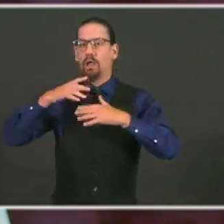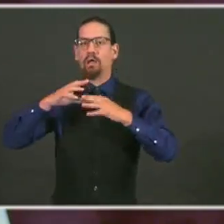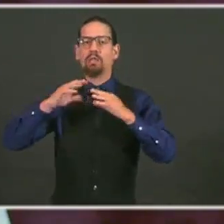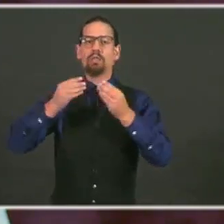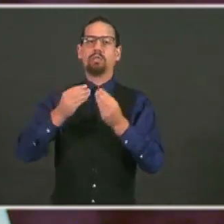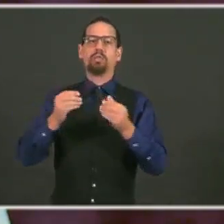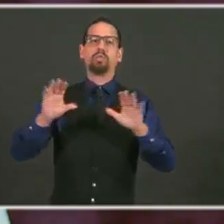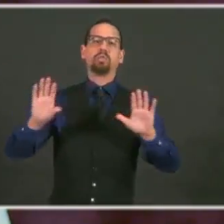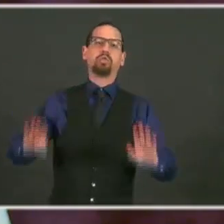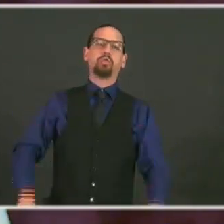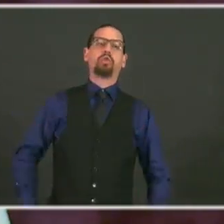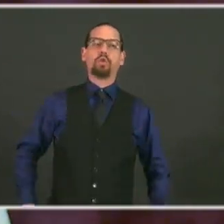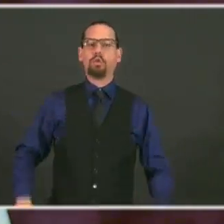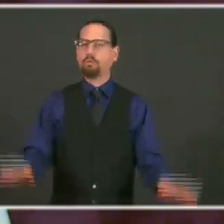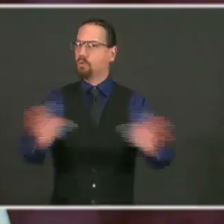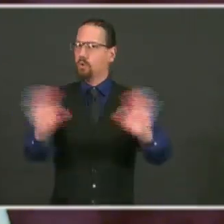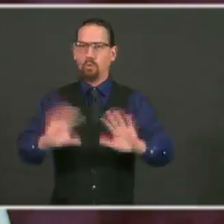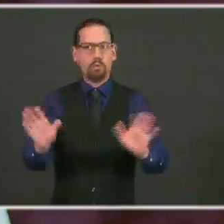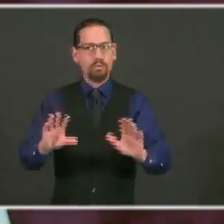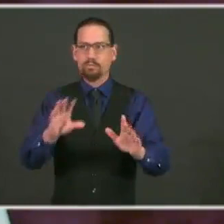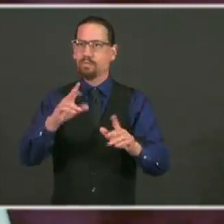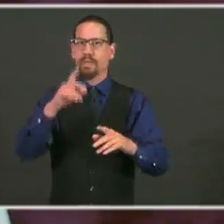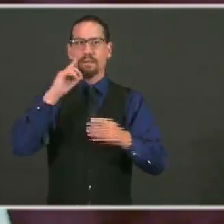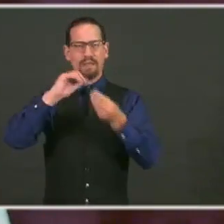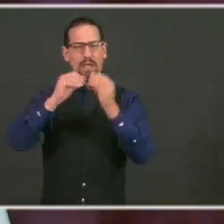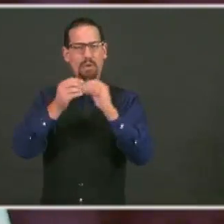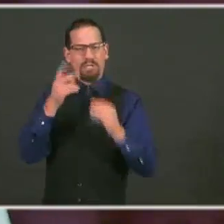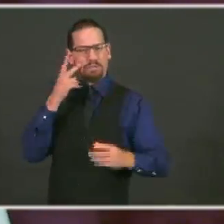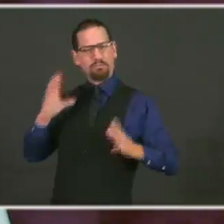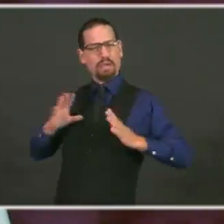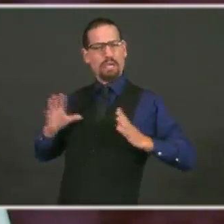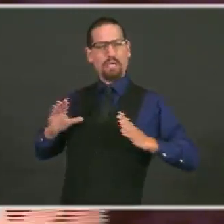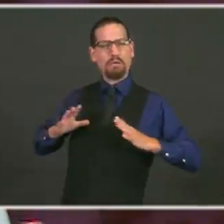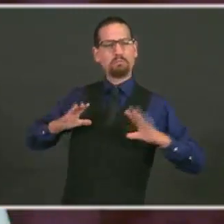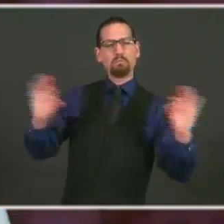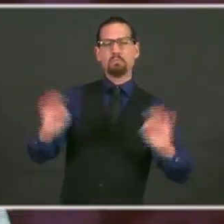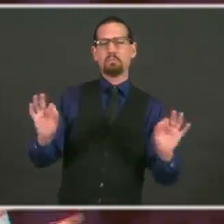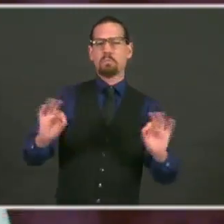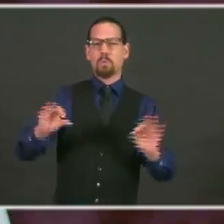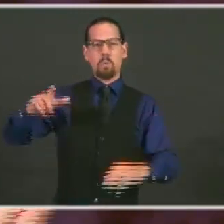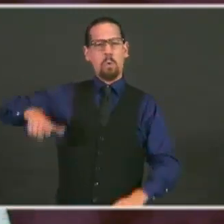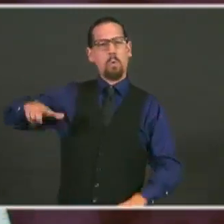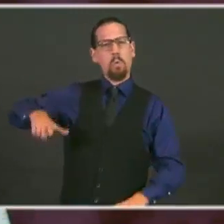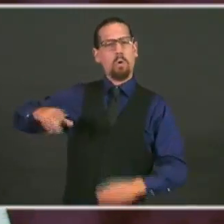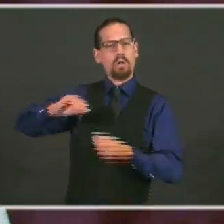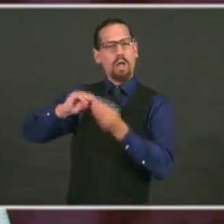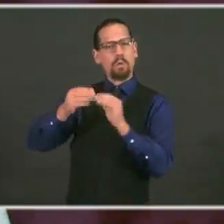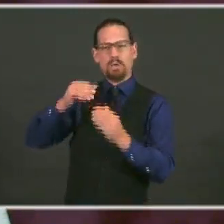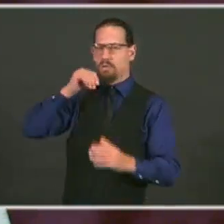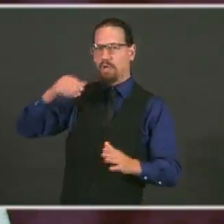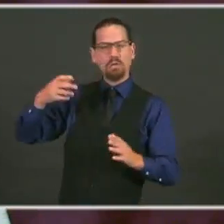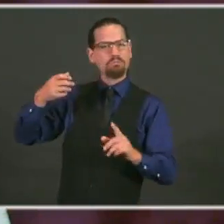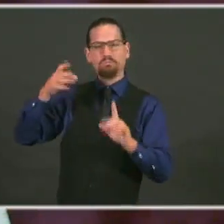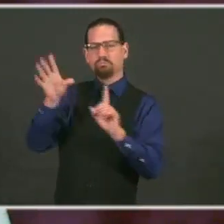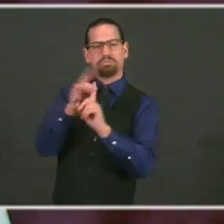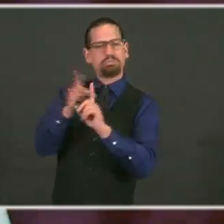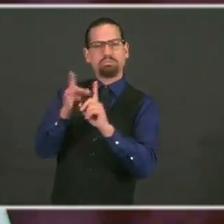Governor, have a percent positive is low. We're fine. We're great. Let's go out and live the way we used to.